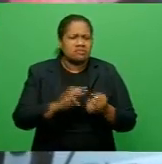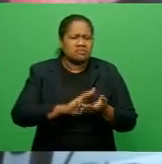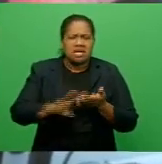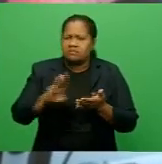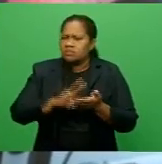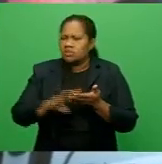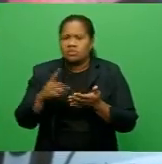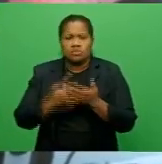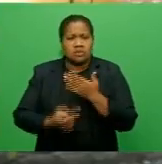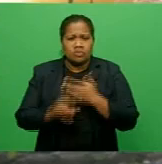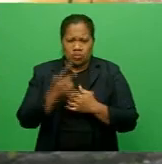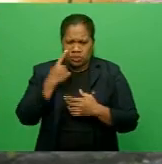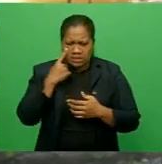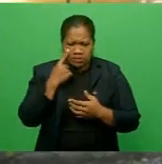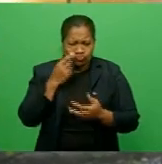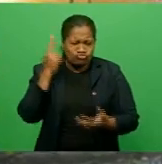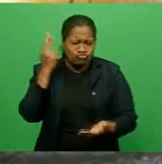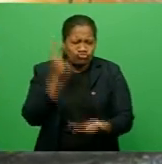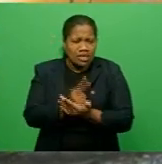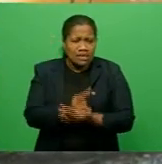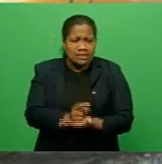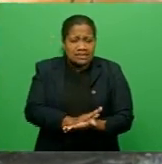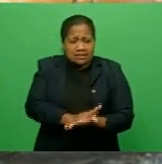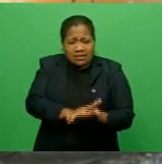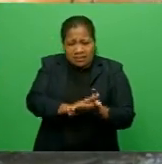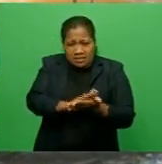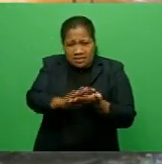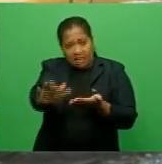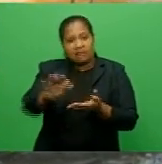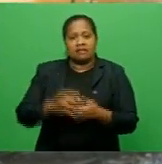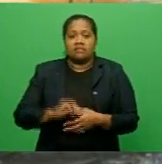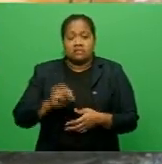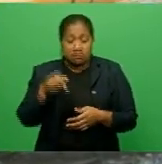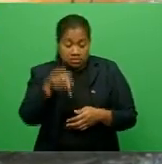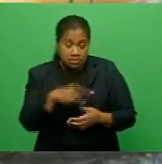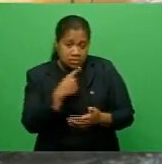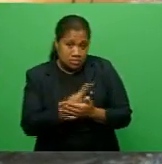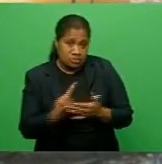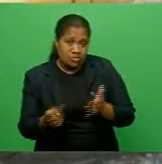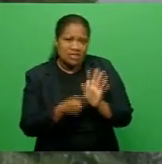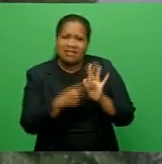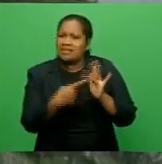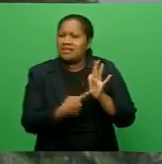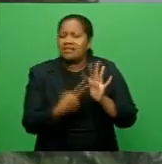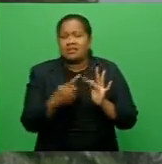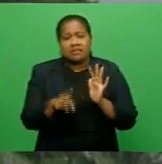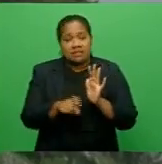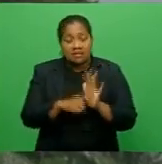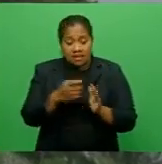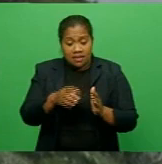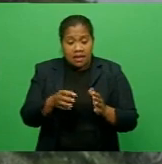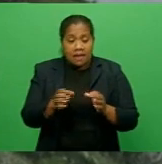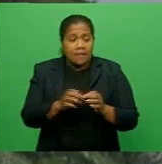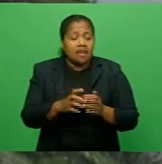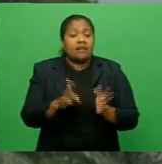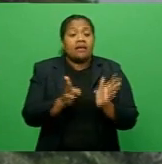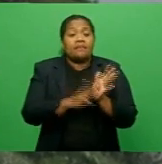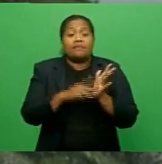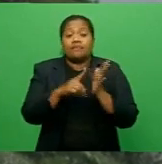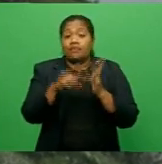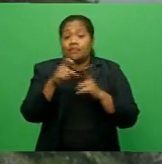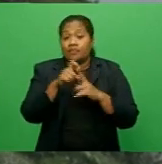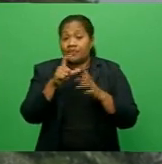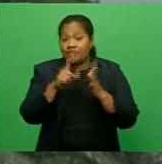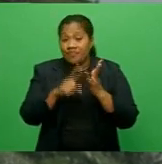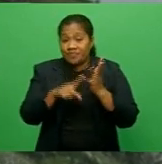really pristine and really clean. Despite this being the only litter boom brought in by Modus Fiji, the company is willing to